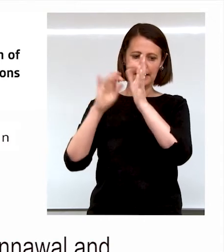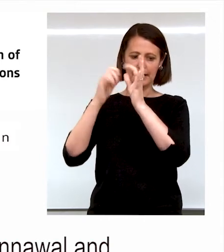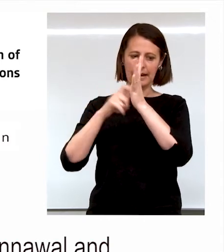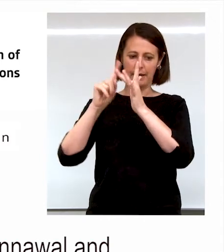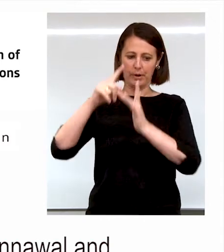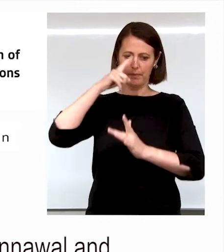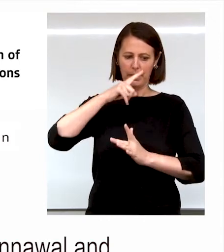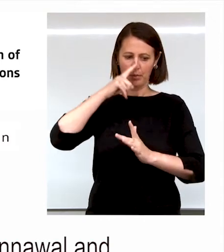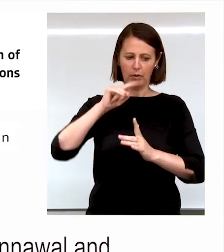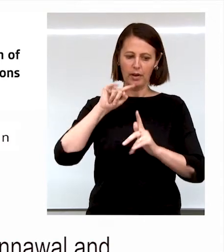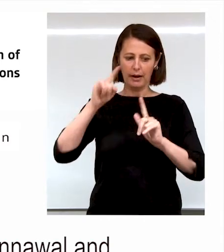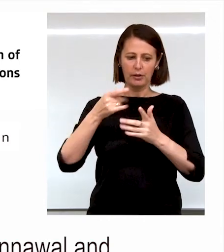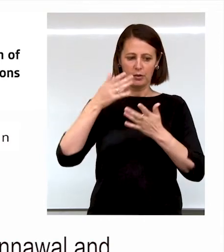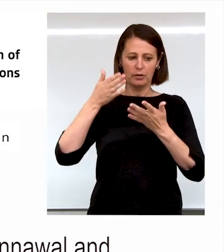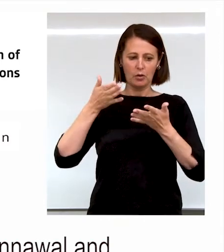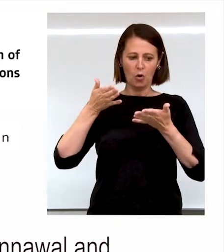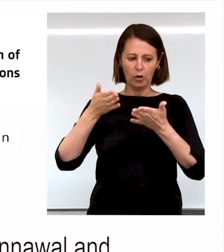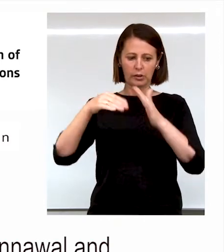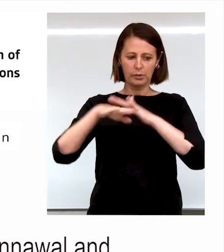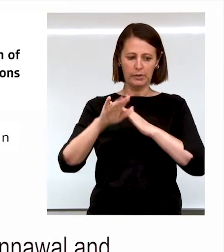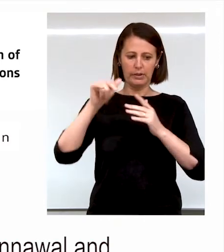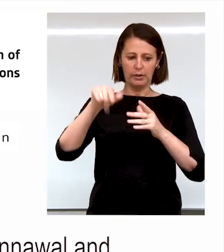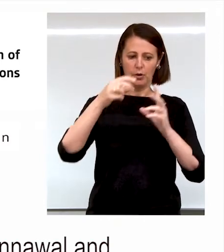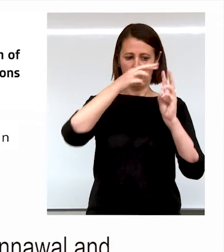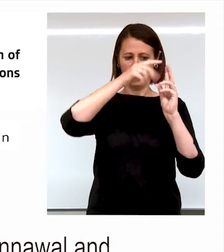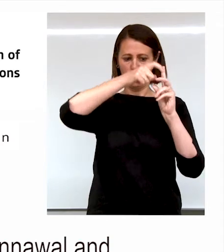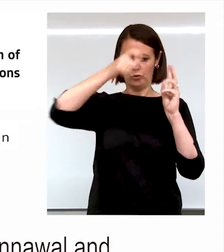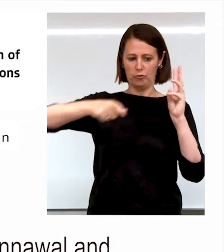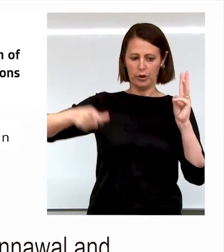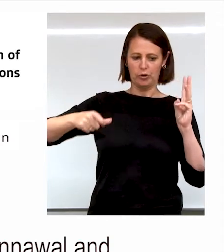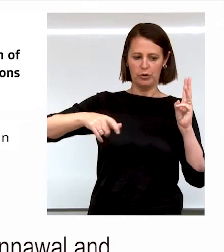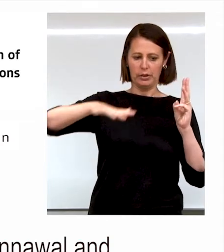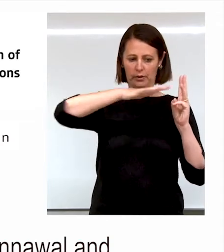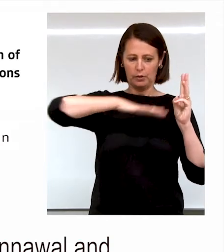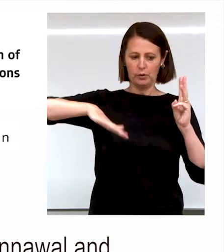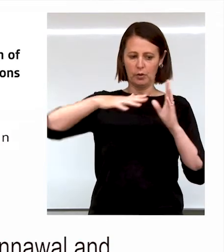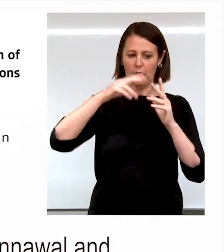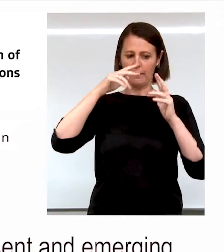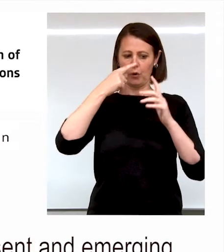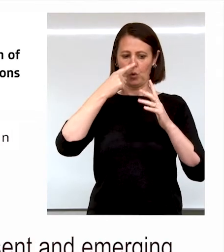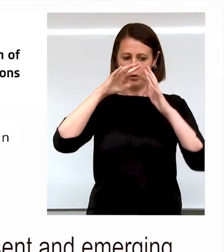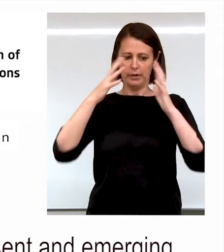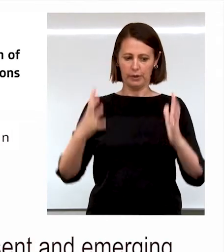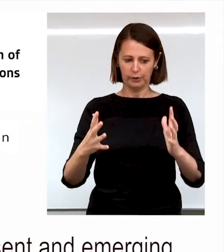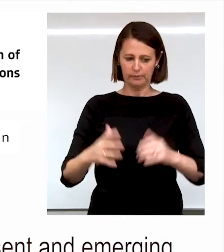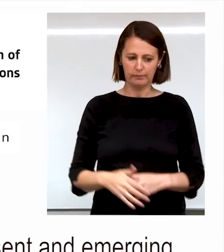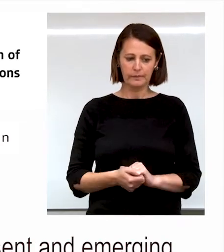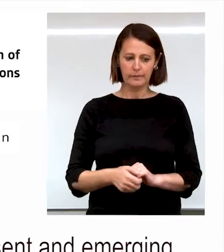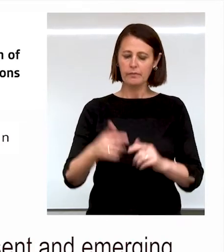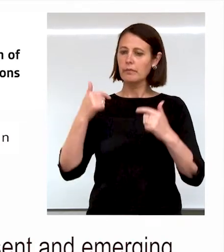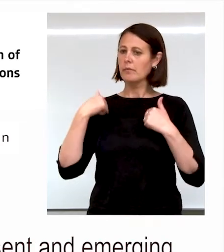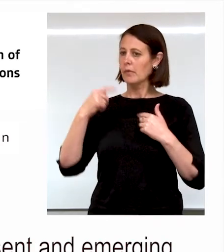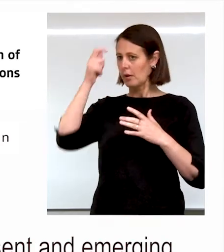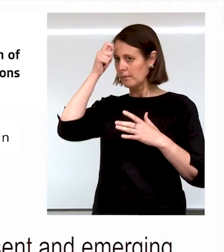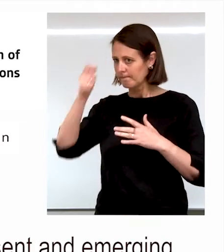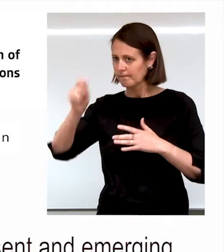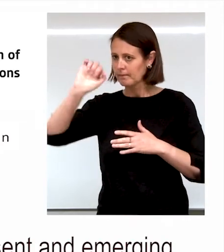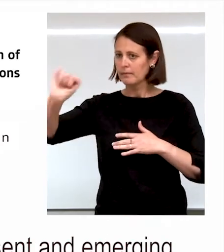and an honour to be here this afternoon upon the lands of the Wiradji people of the Kulin Nation. I pay respects